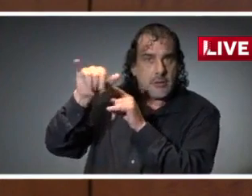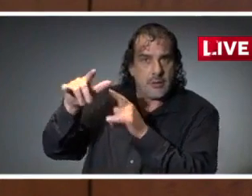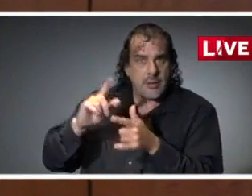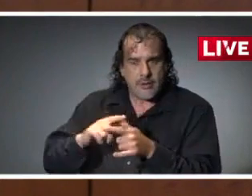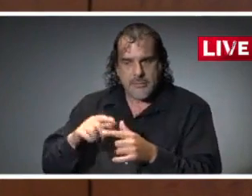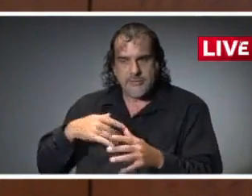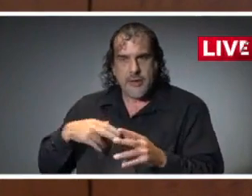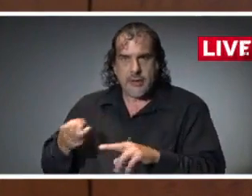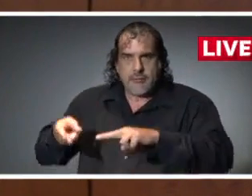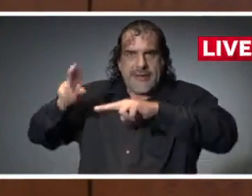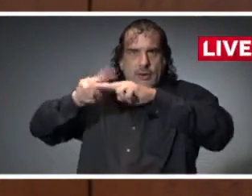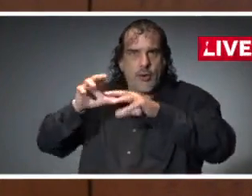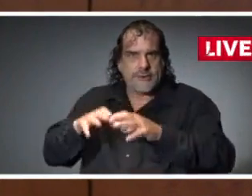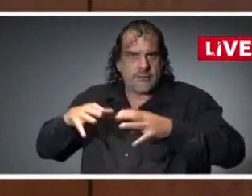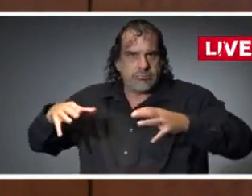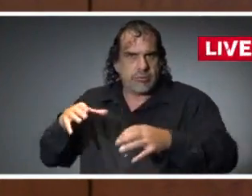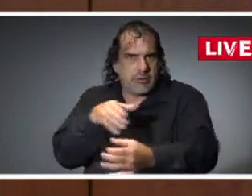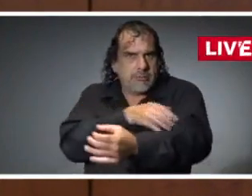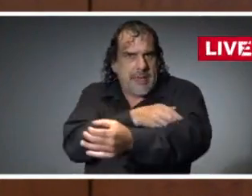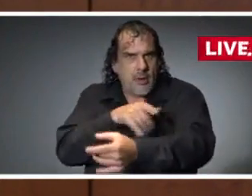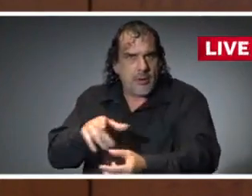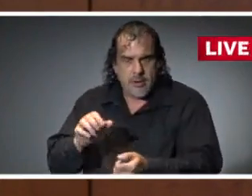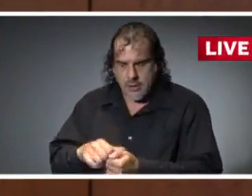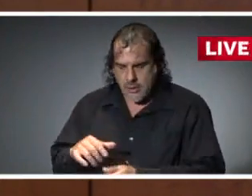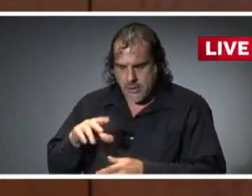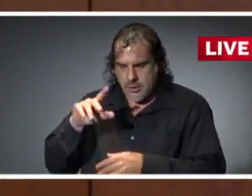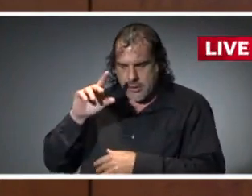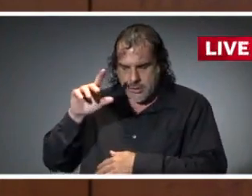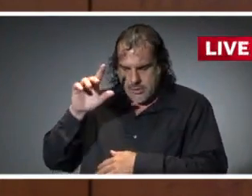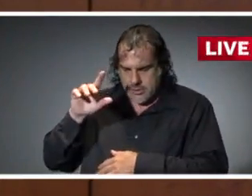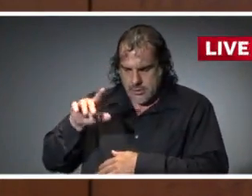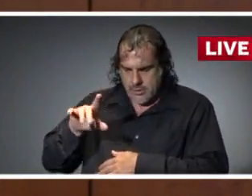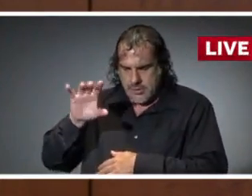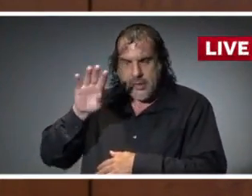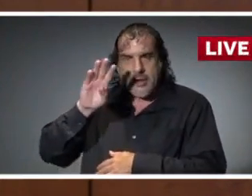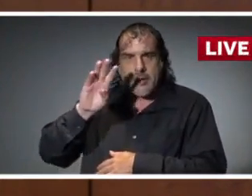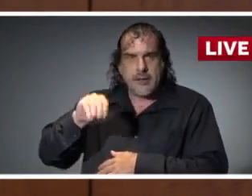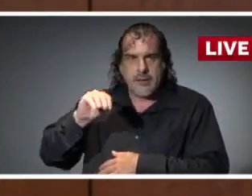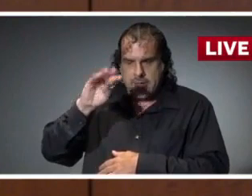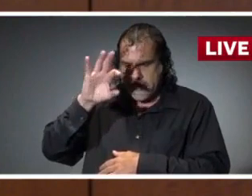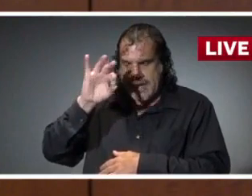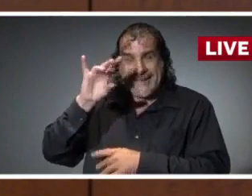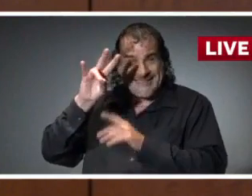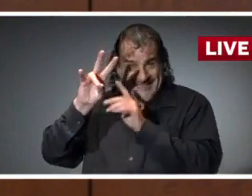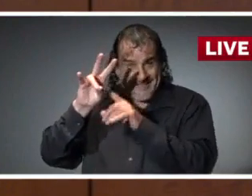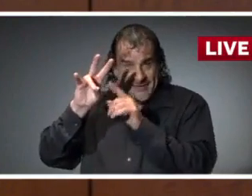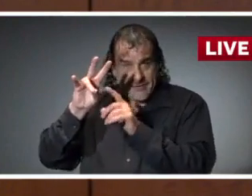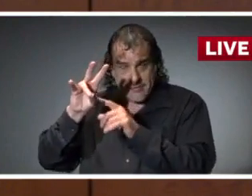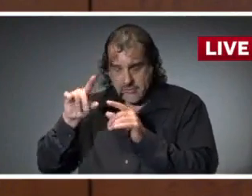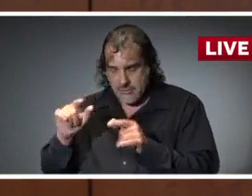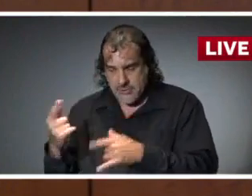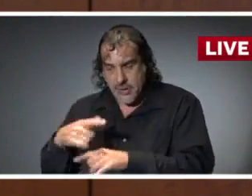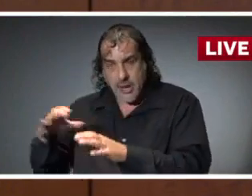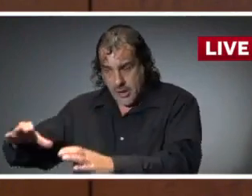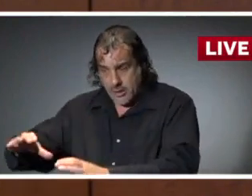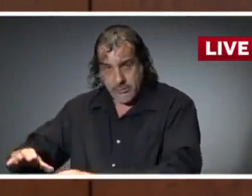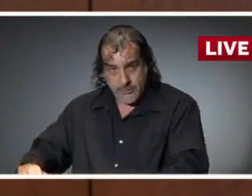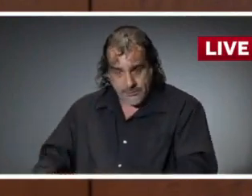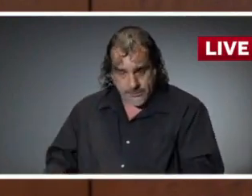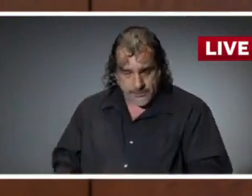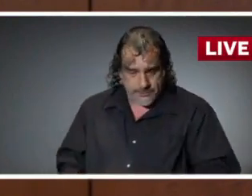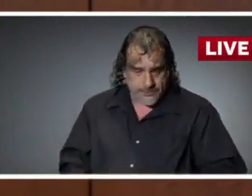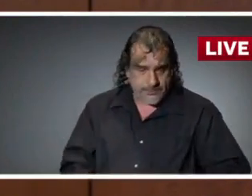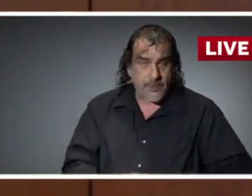slightly. We'll start off with Tropical Depression 14 that was 97 yesterday. That is the system that is moving along a more